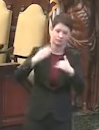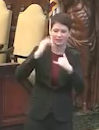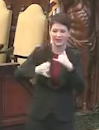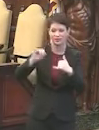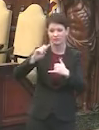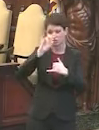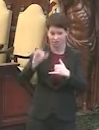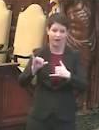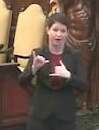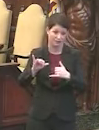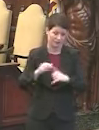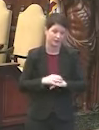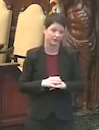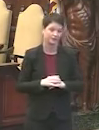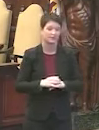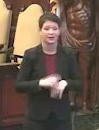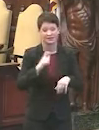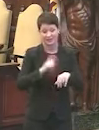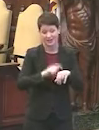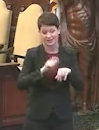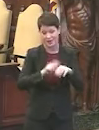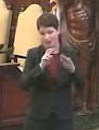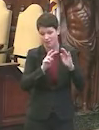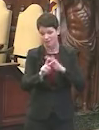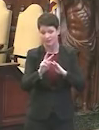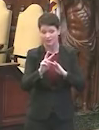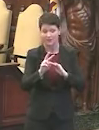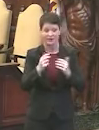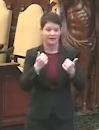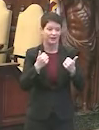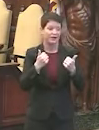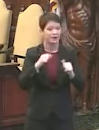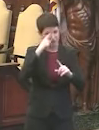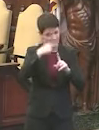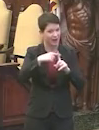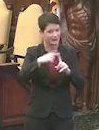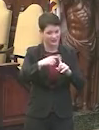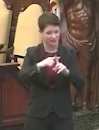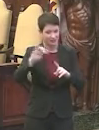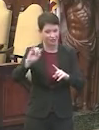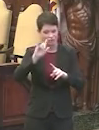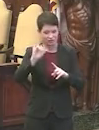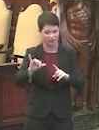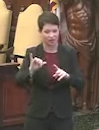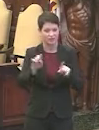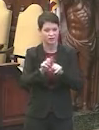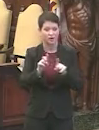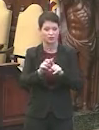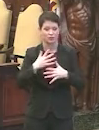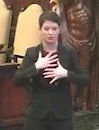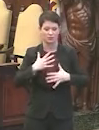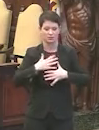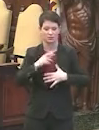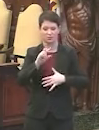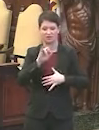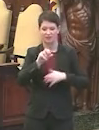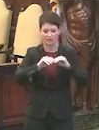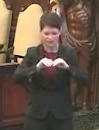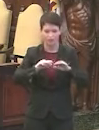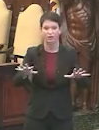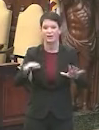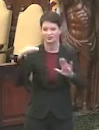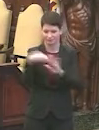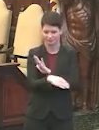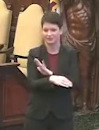of July. Now, that timing is in many ways positive, because July is also when respiratory viruses spread tends to hit the